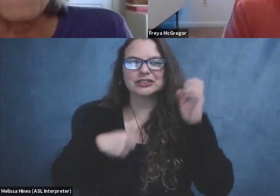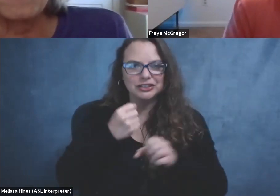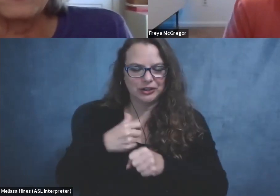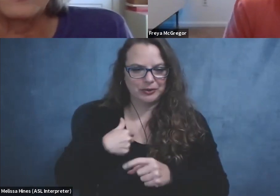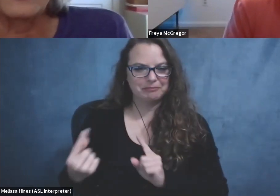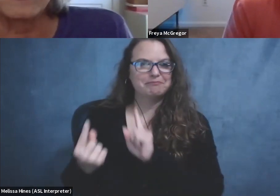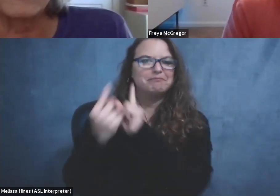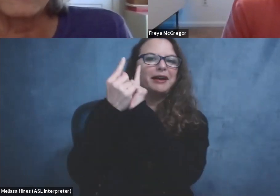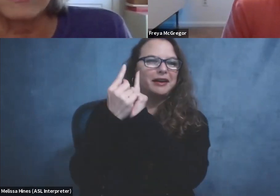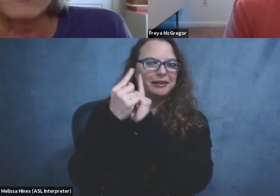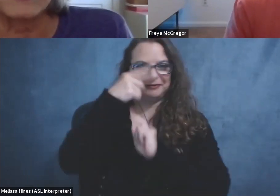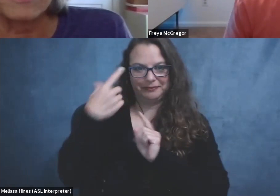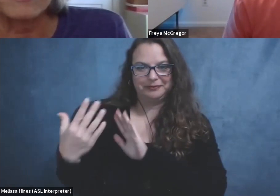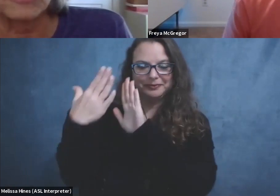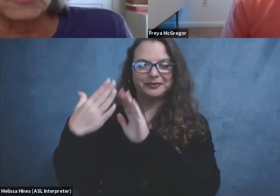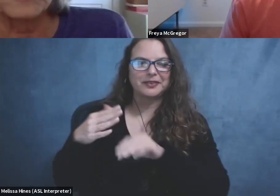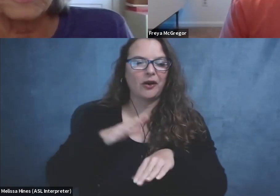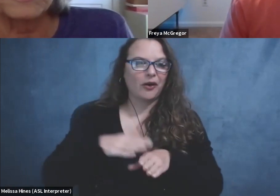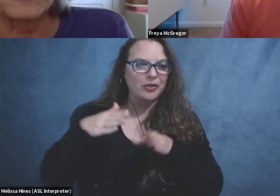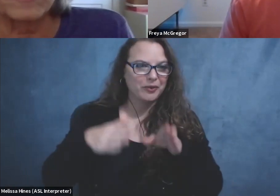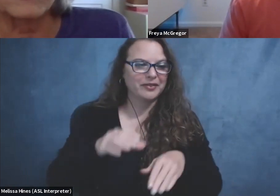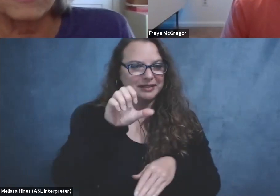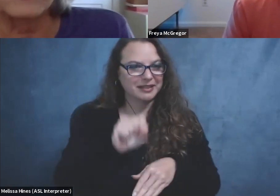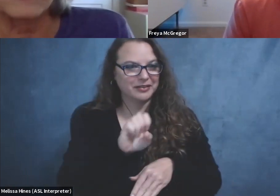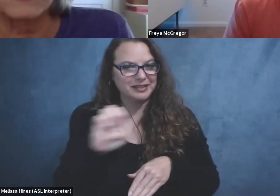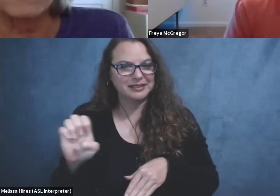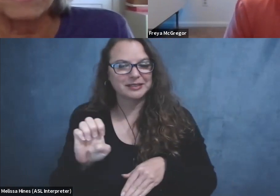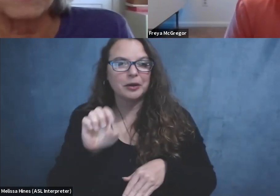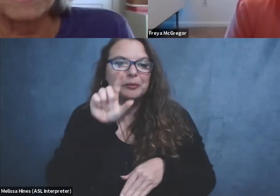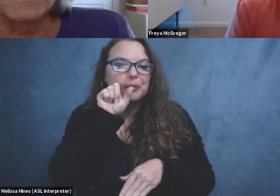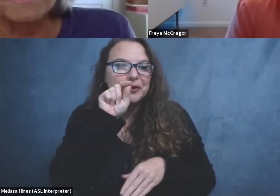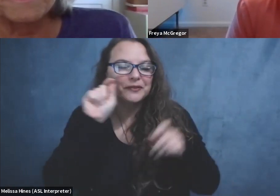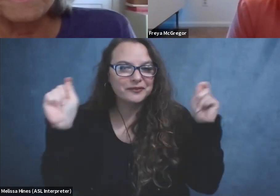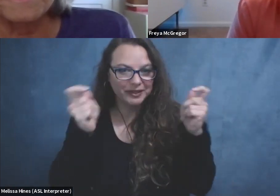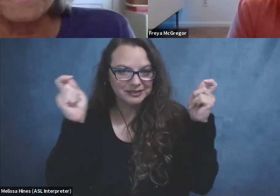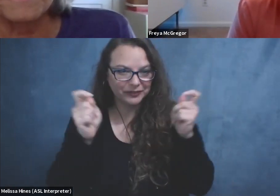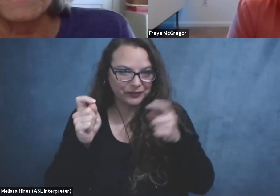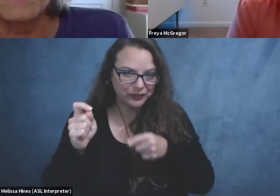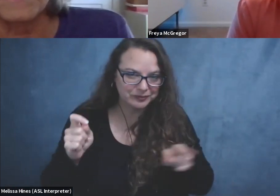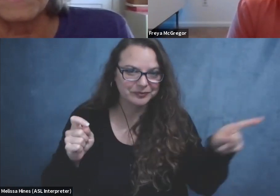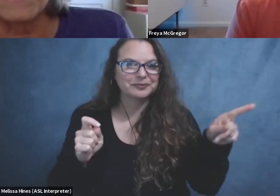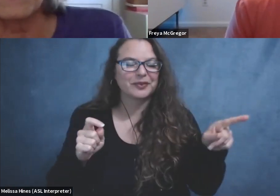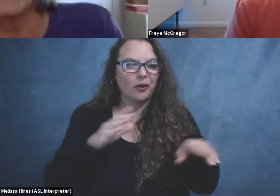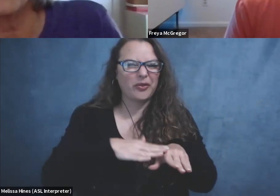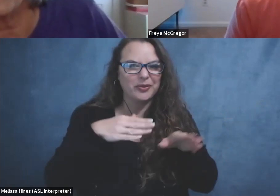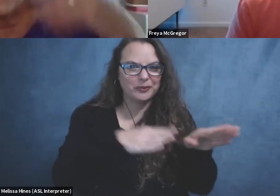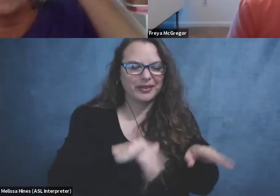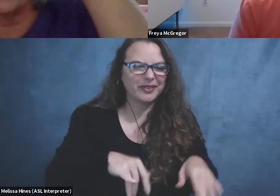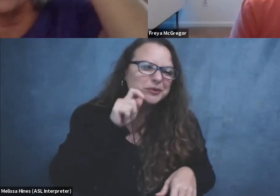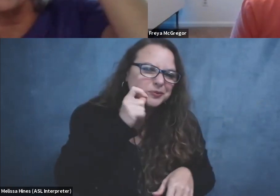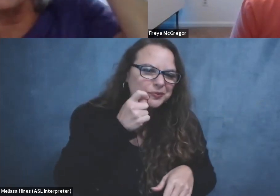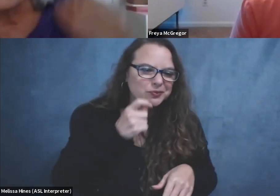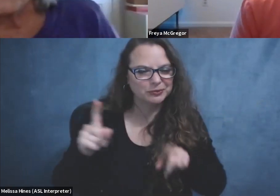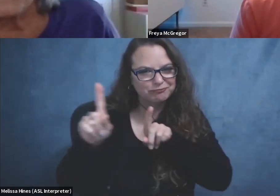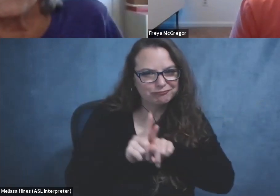on our way to the Southeast Arizona Birding Festival, which was really cool. And, um, it was, that was my first experience of